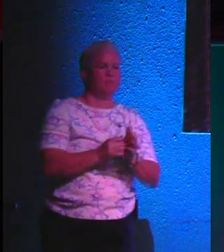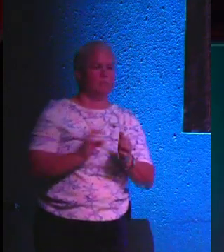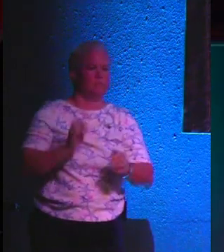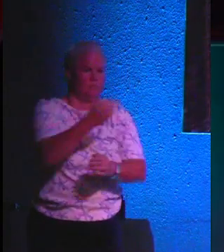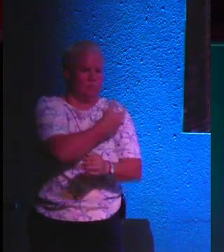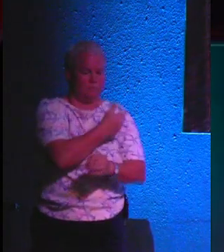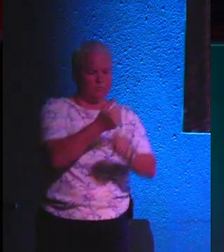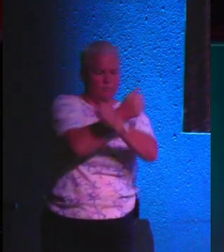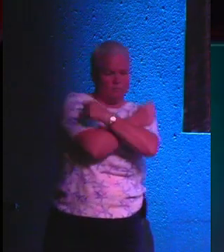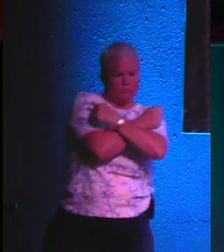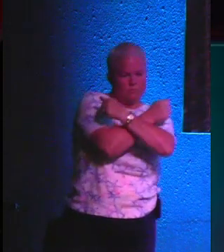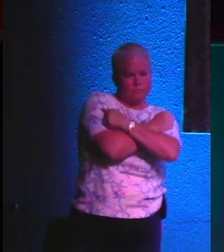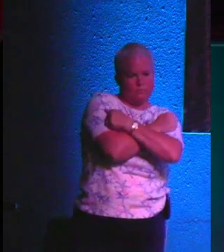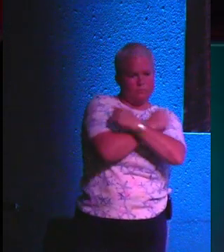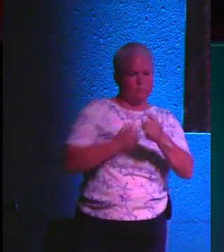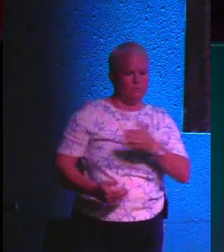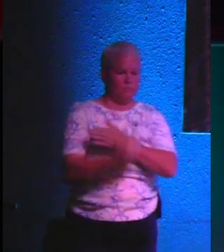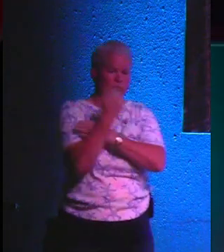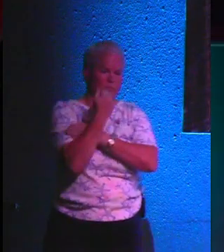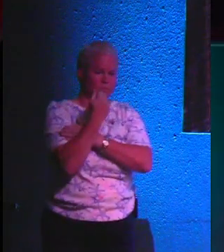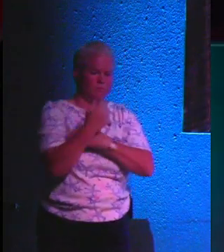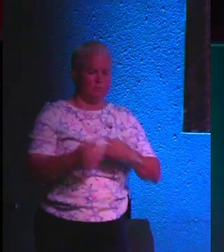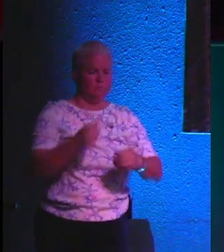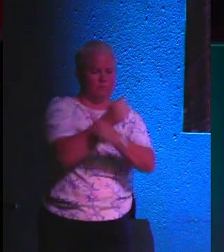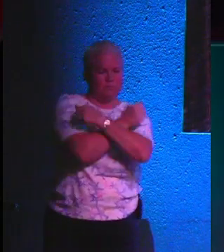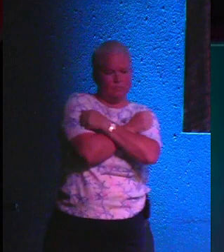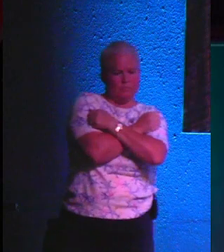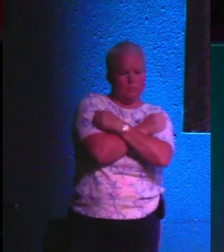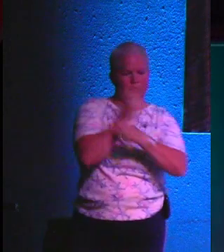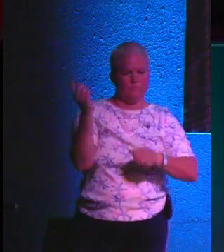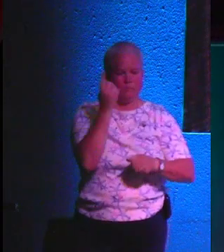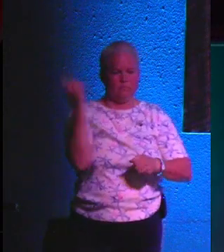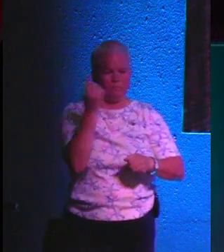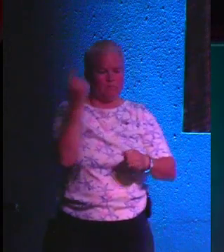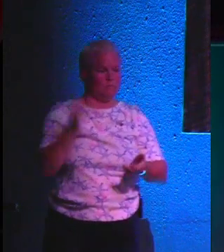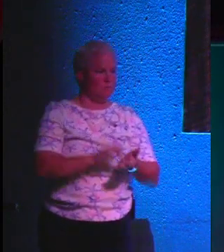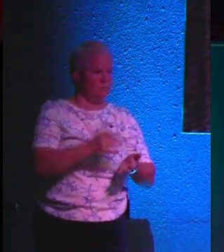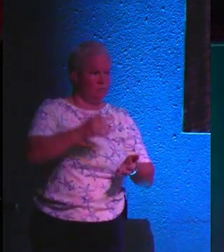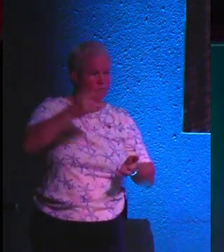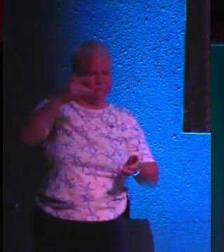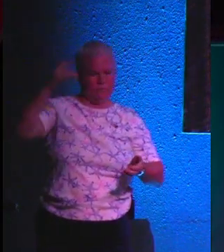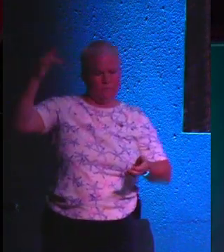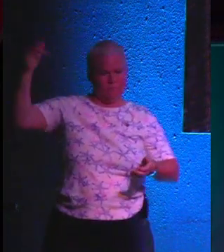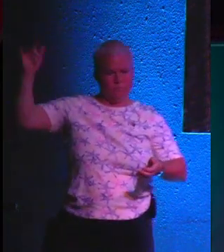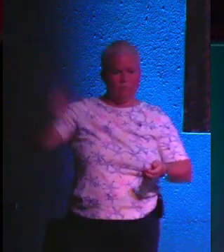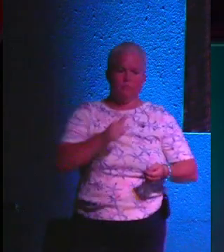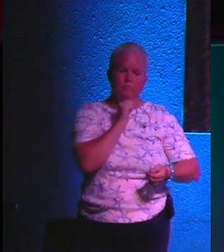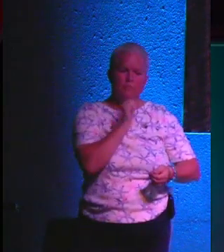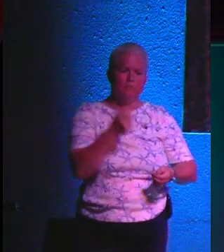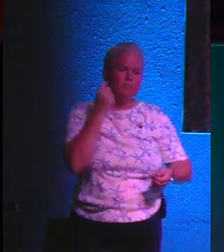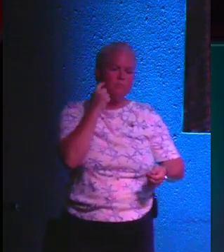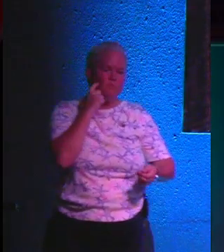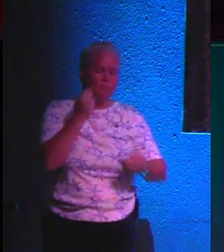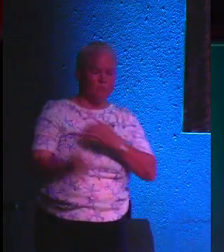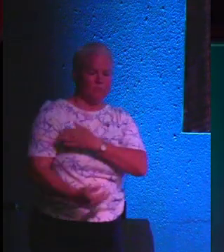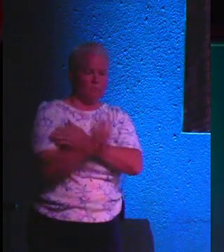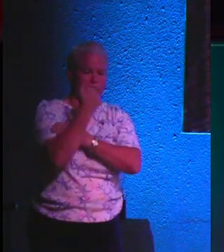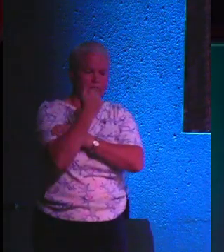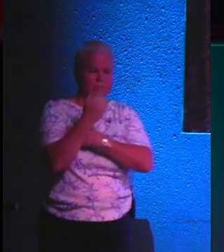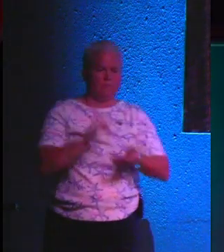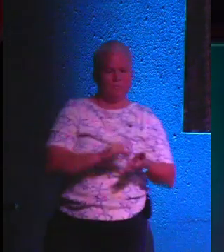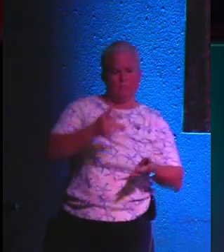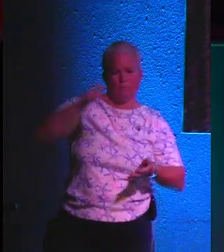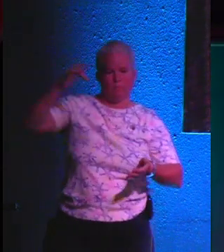you. We don't love you just this morning. We love you always. And we glorify you, not just this morning. We glorify you